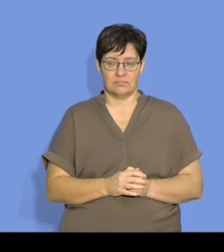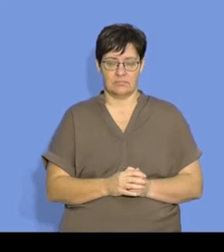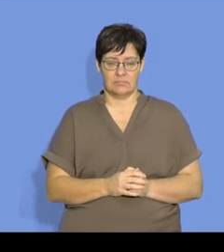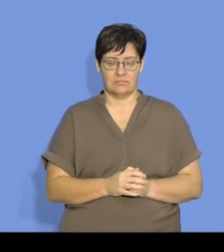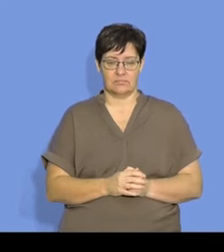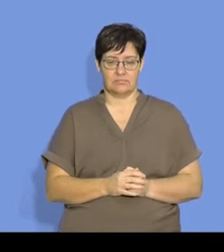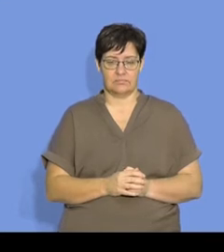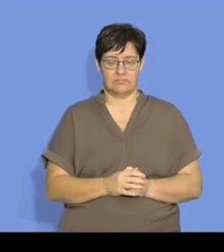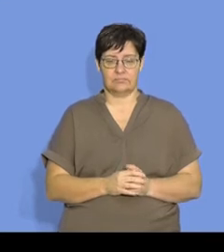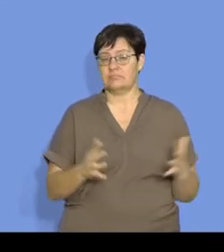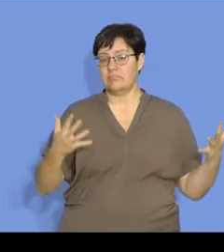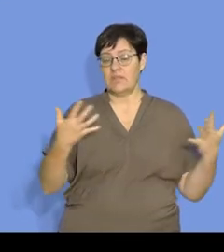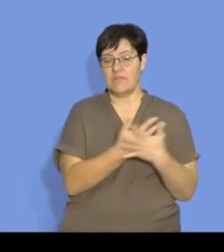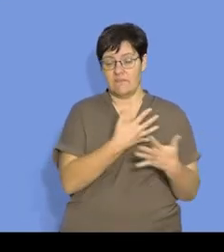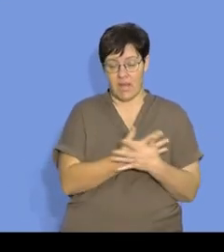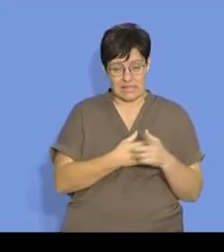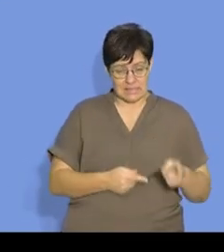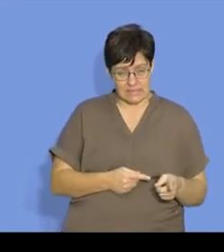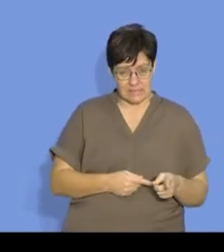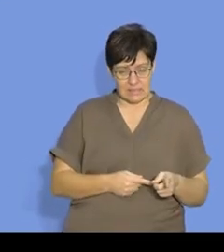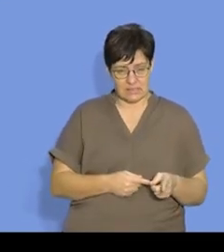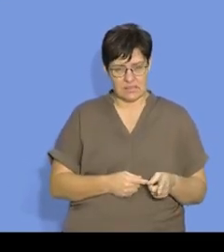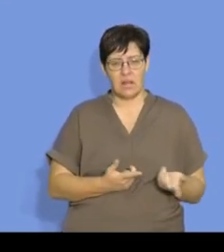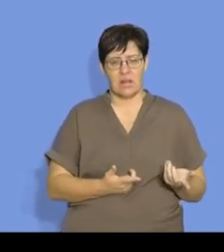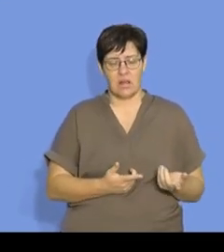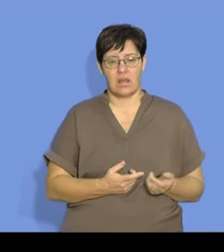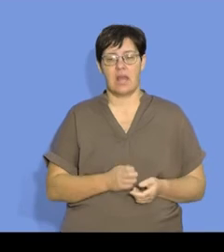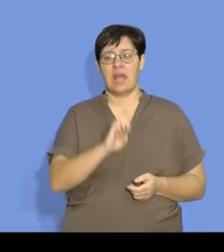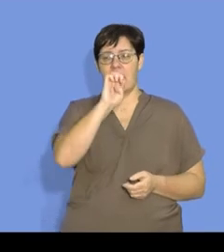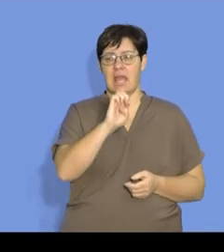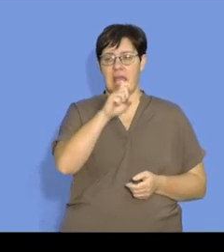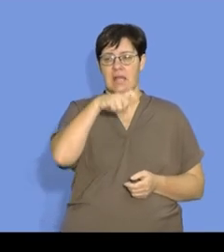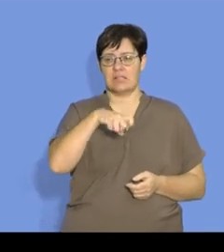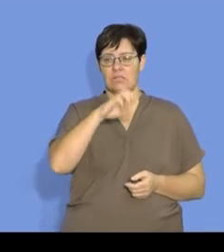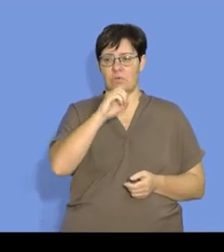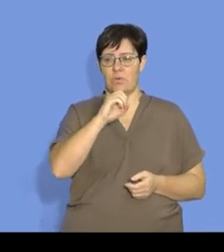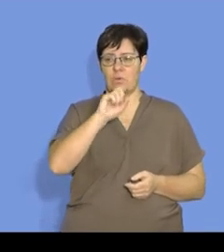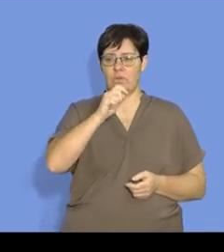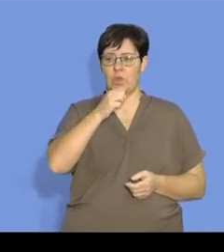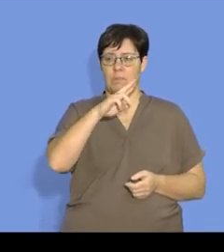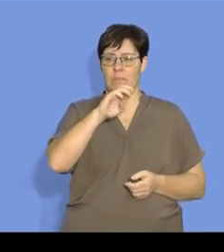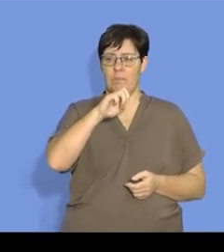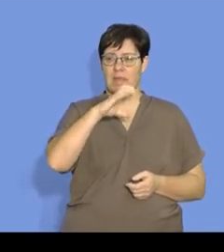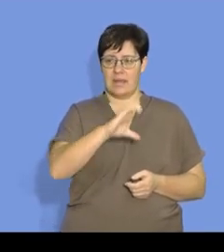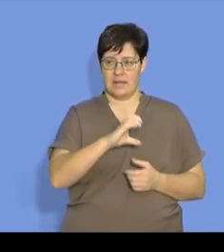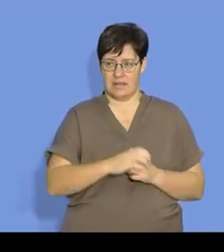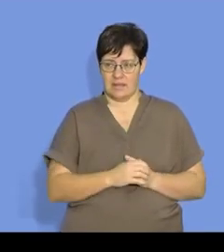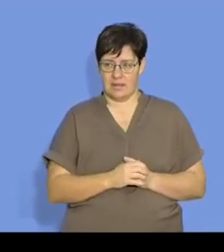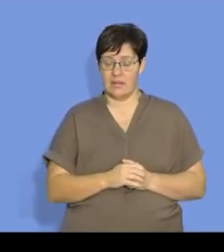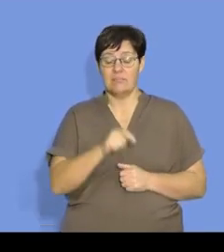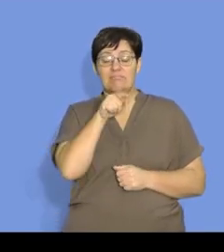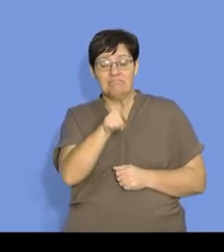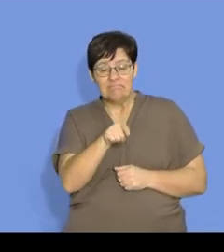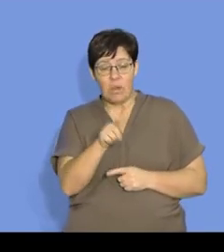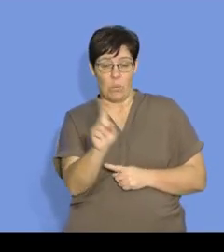So fast reactions are normally exothermic reactions. And with exothermic reactions, what's